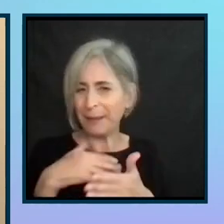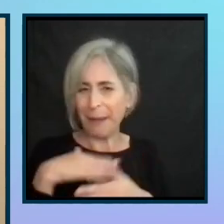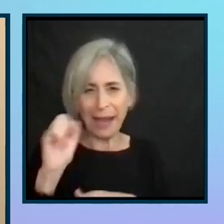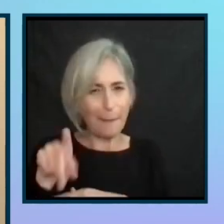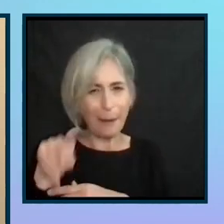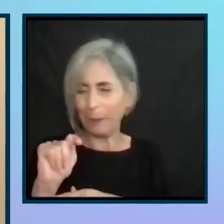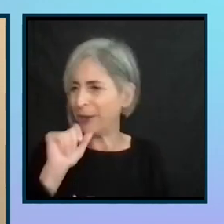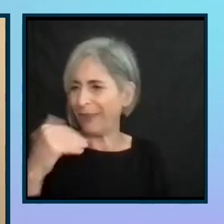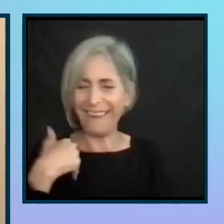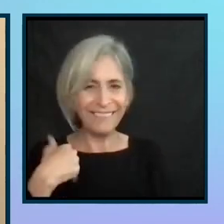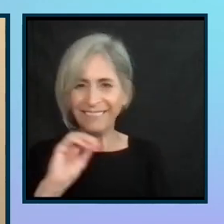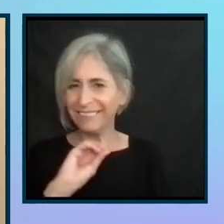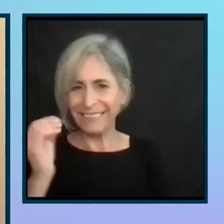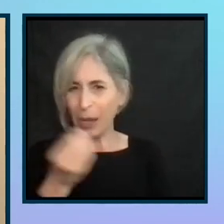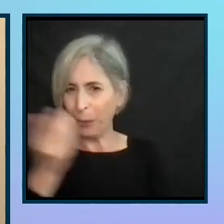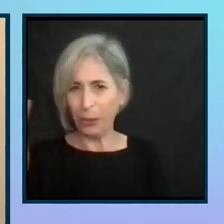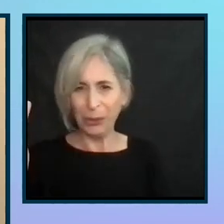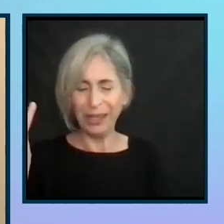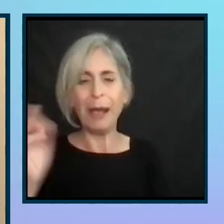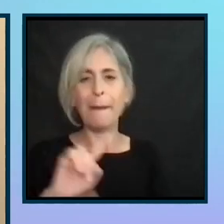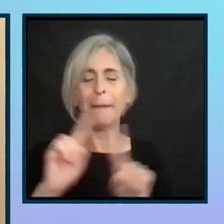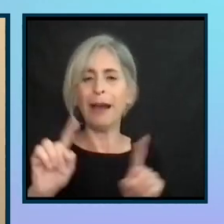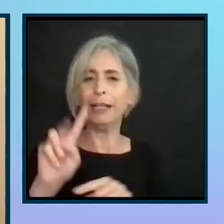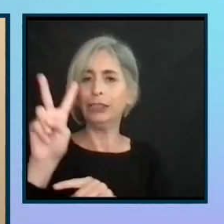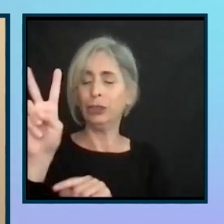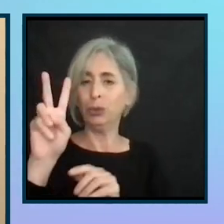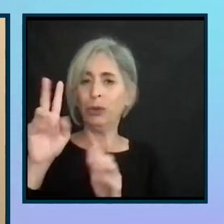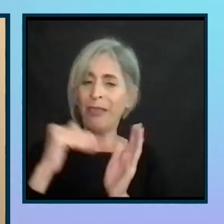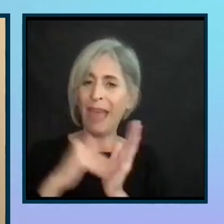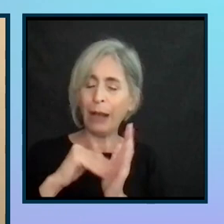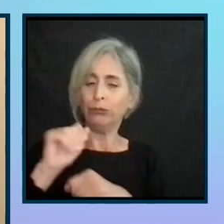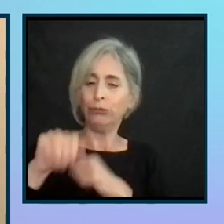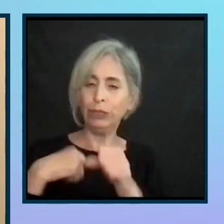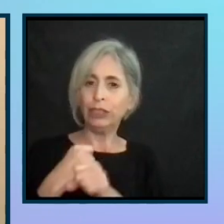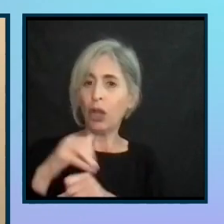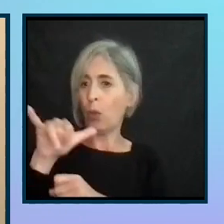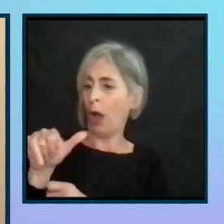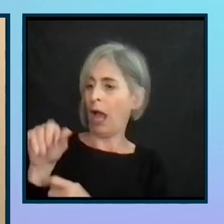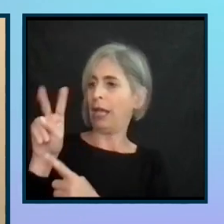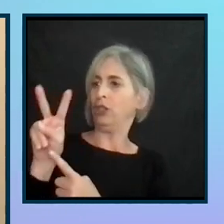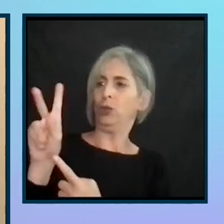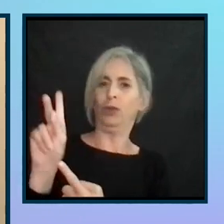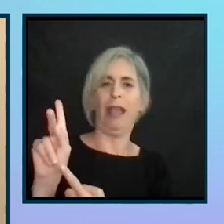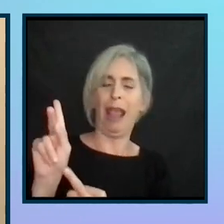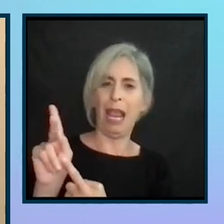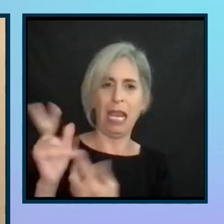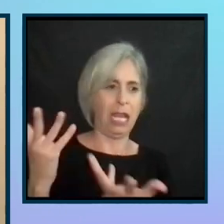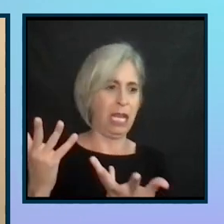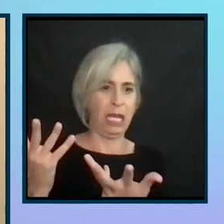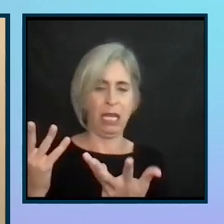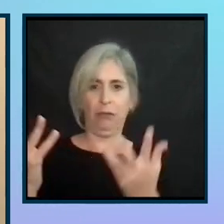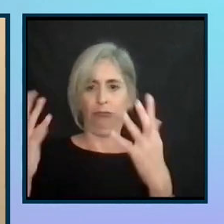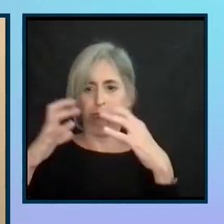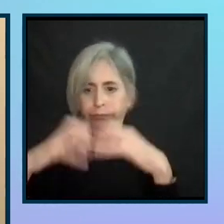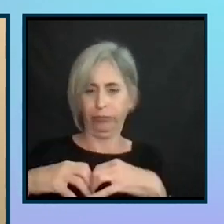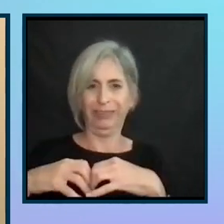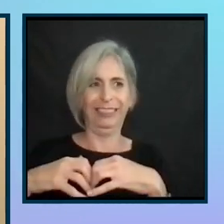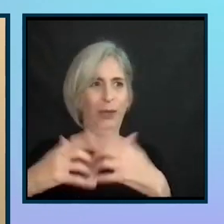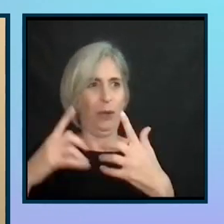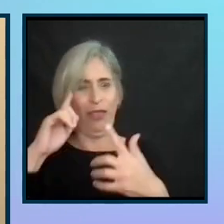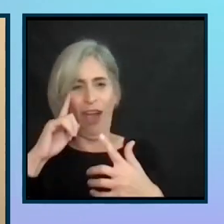apartment. But as we got into the 2000s and Y2K let us down and computers continued to work,